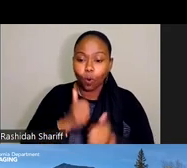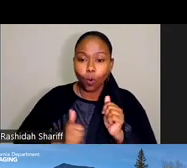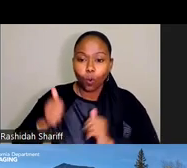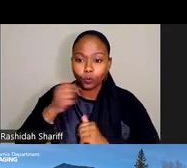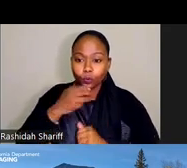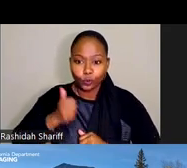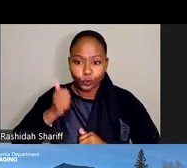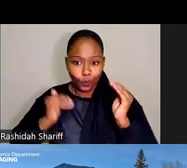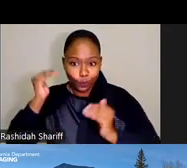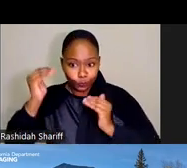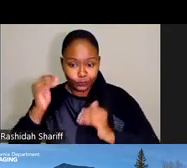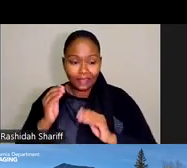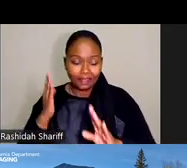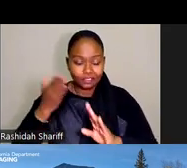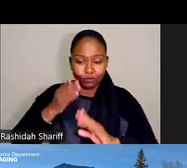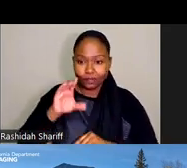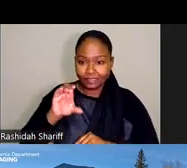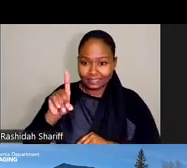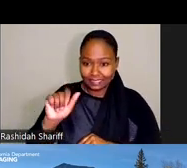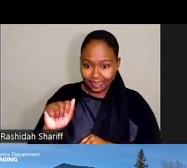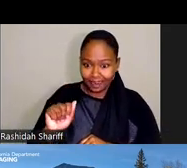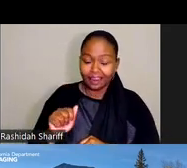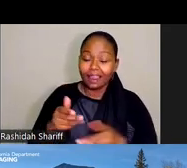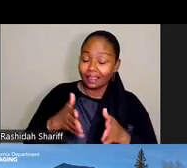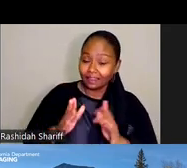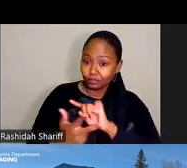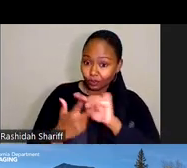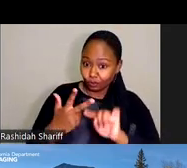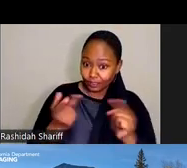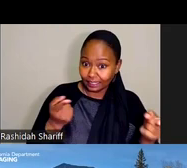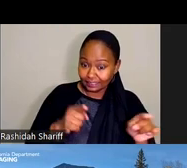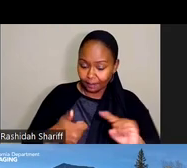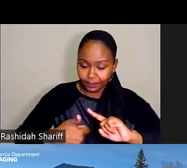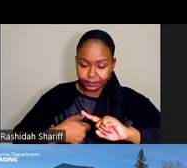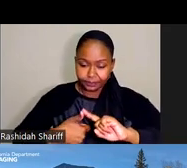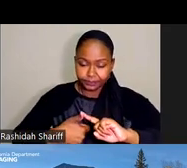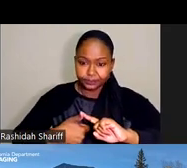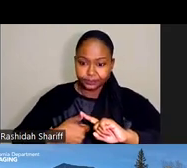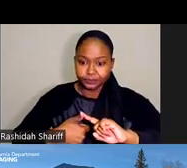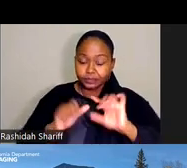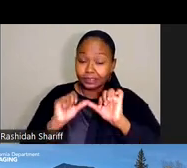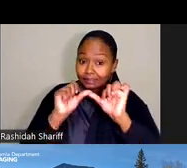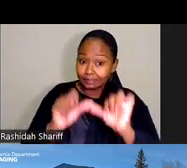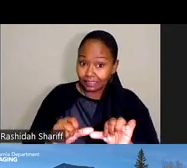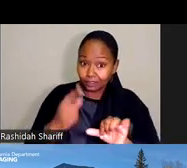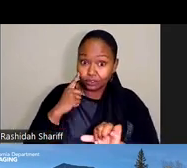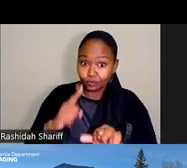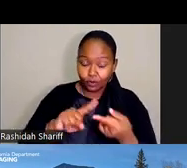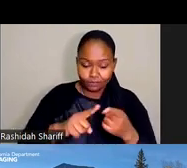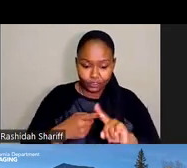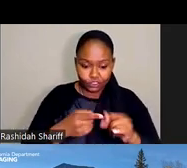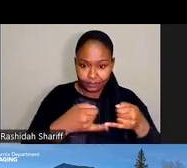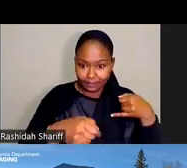been directed to CDA, and it allows for three things to happen. One, the continuation of Friendship Line,